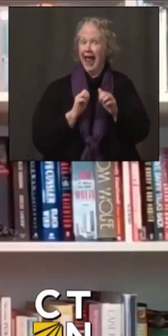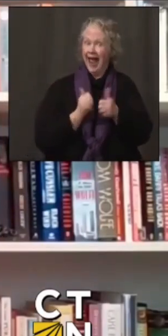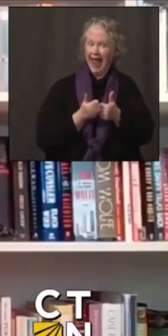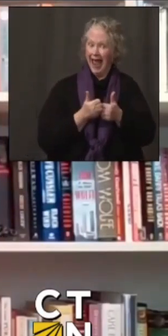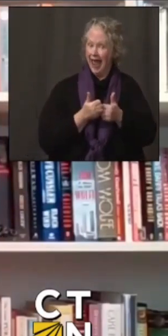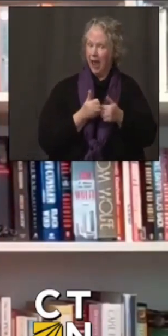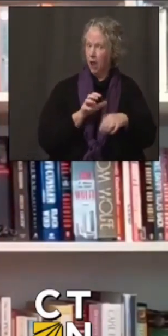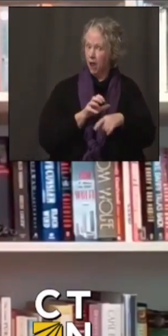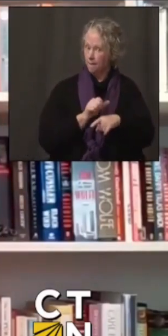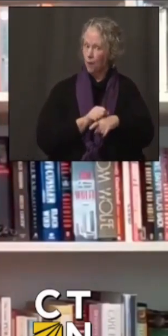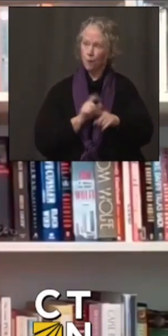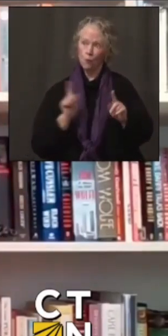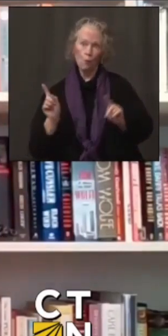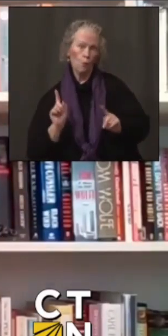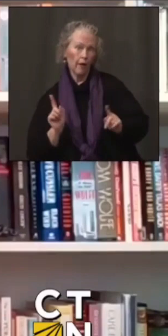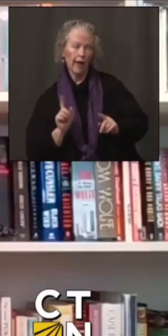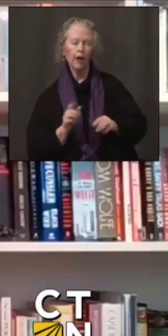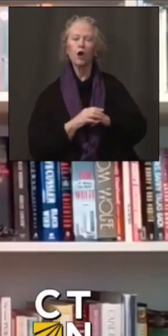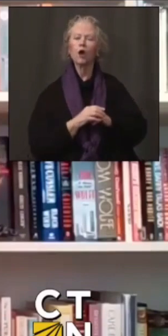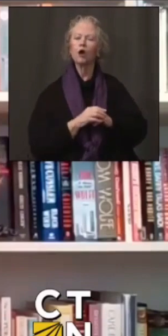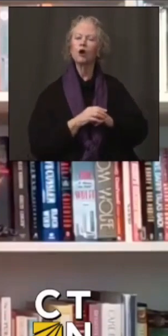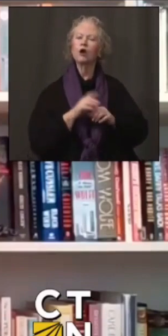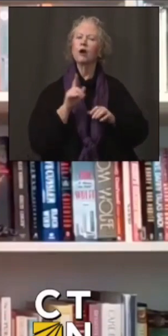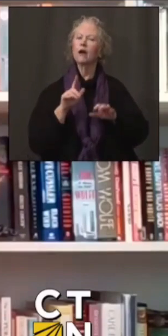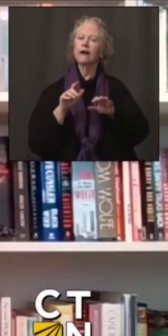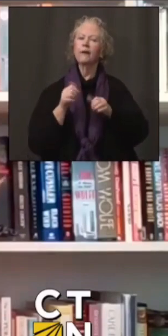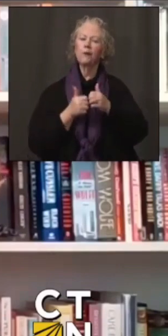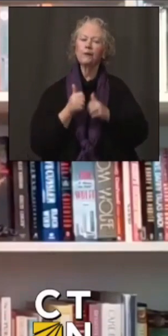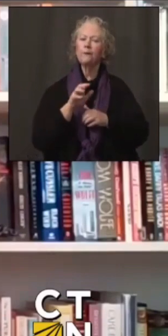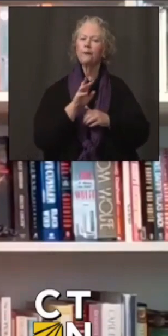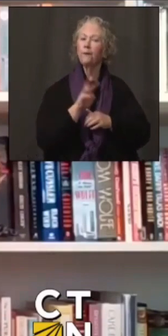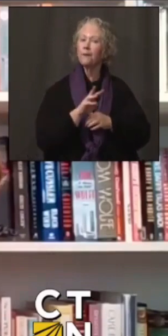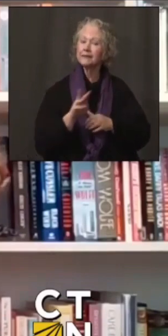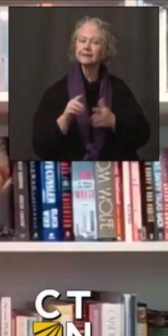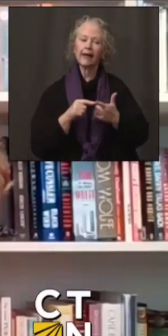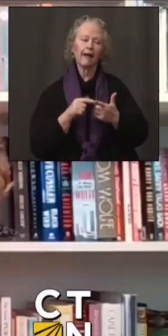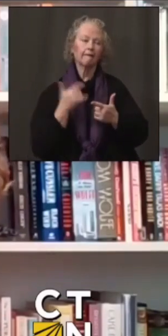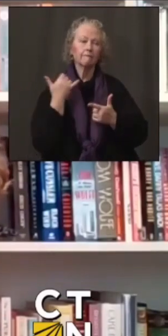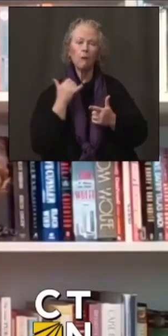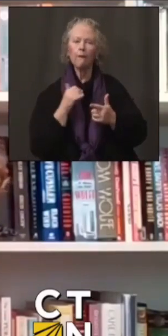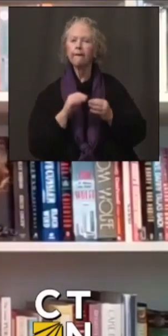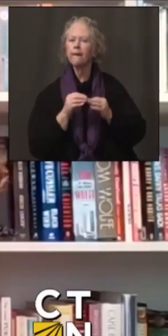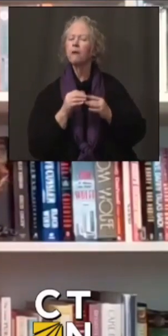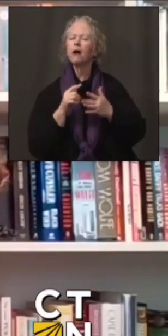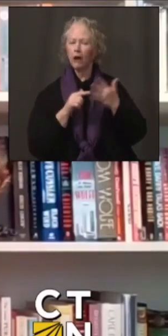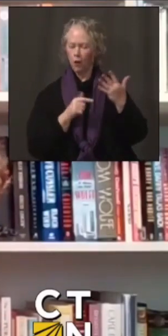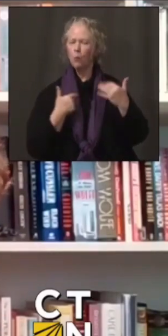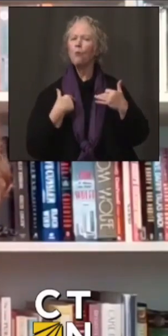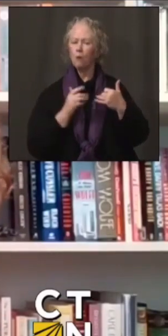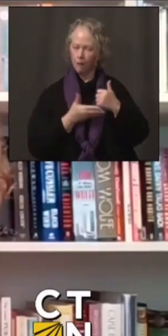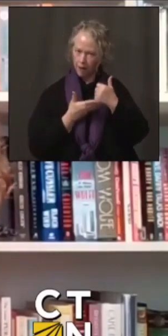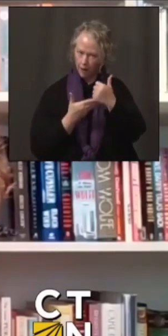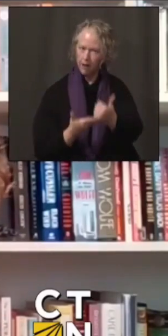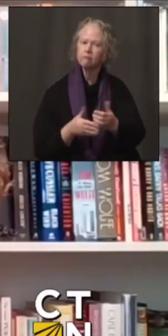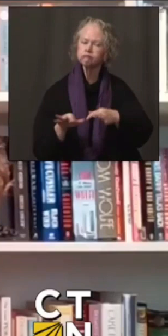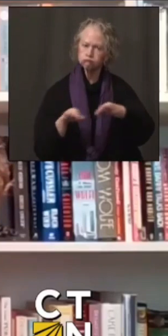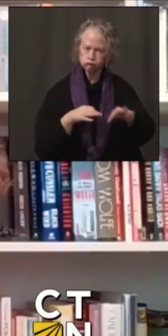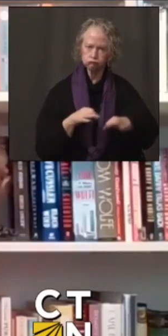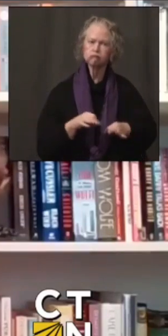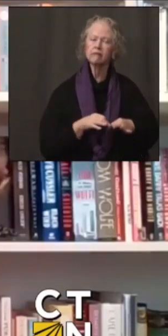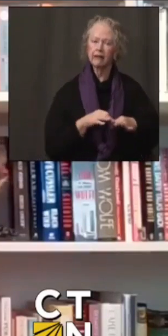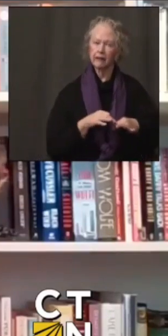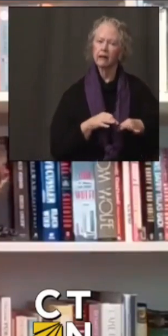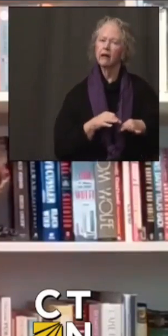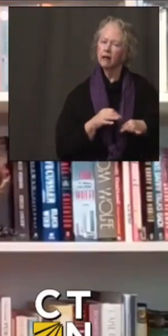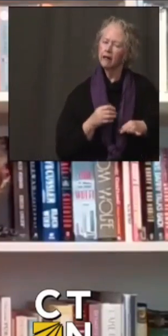where you can go, what websites to visit, what phone numbers to call. All of those things we're working on very hard right now in